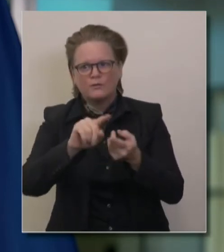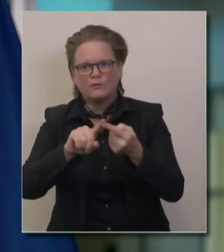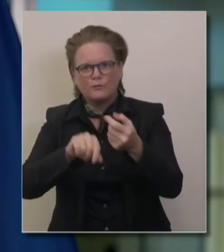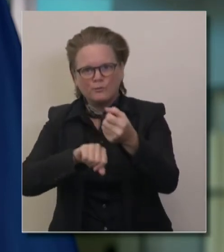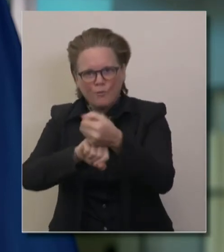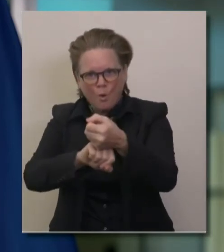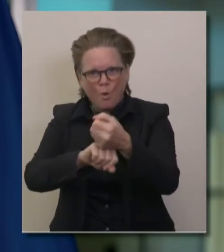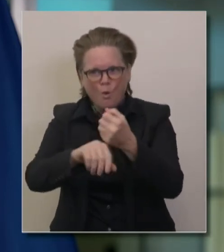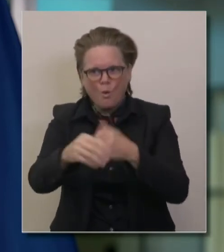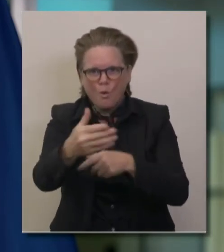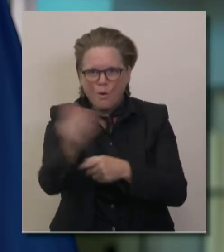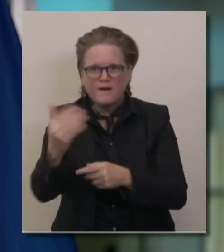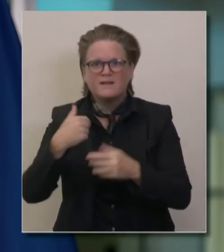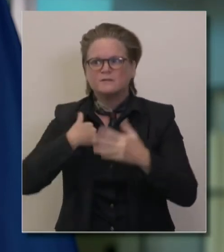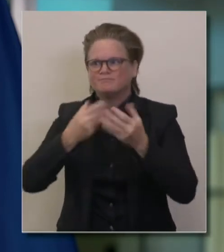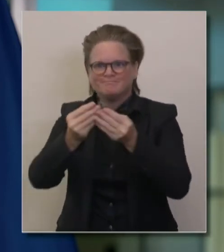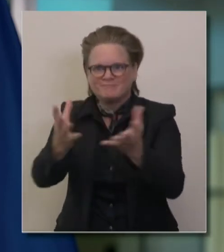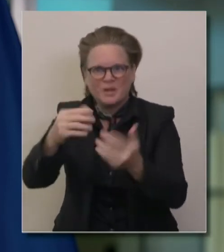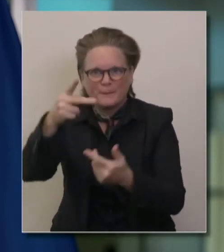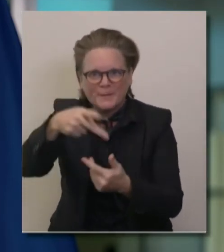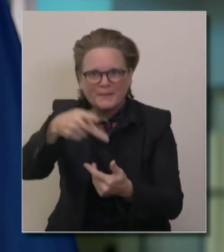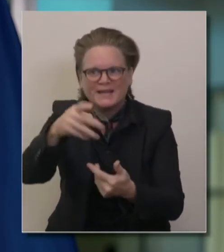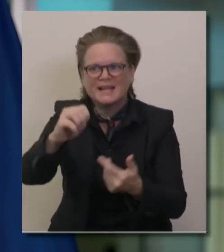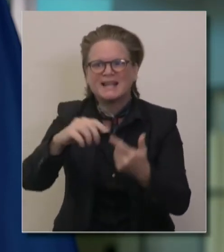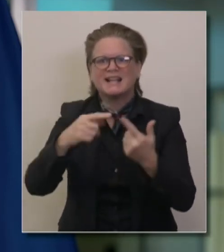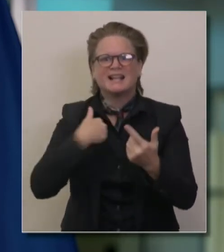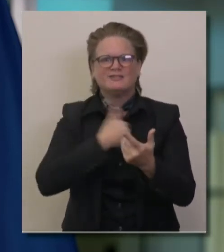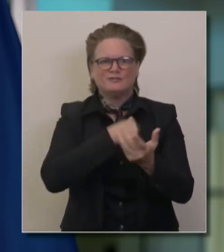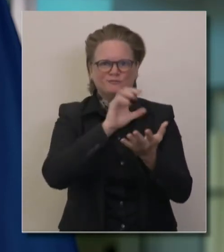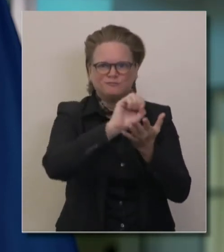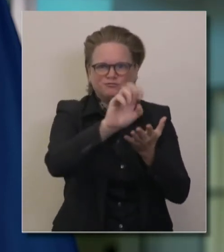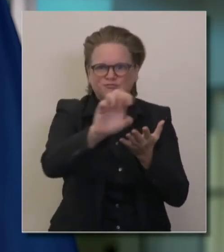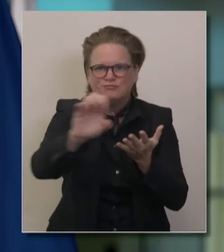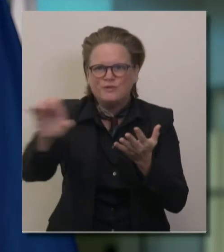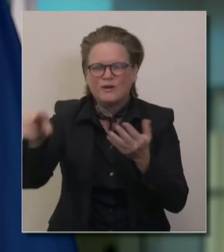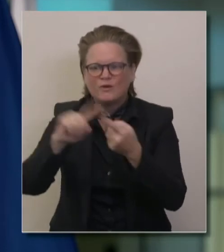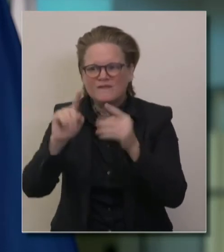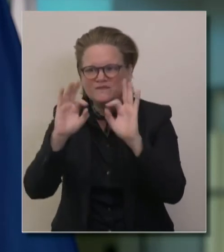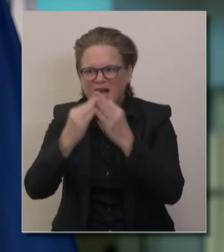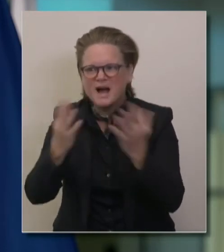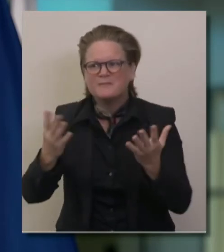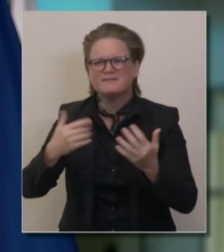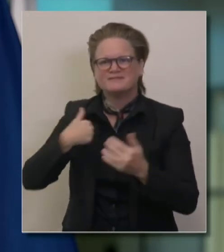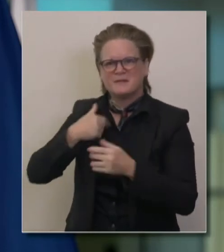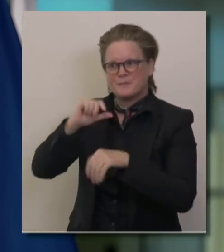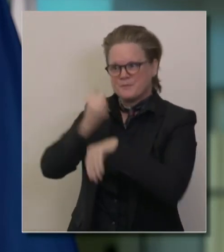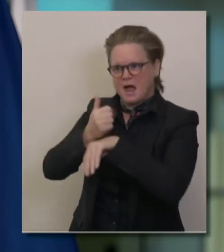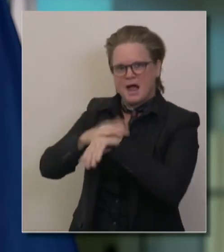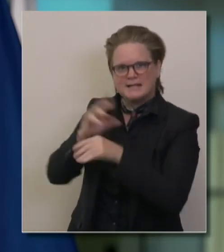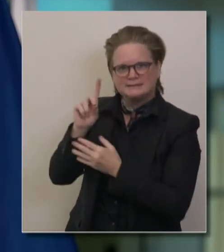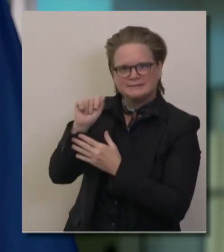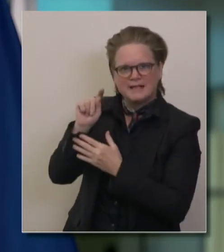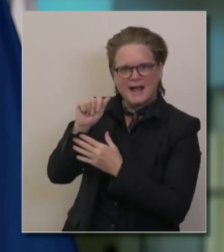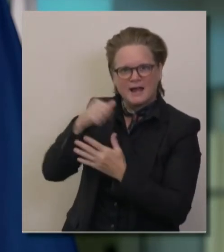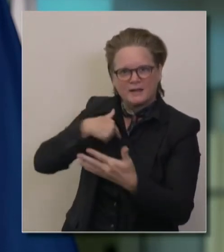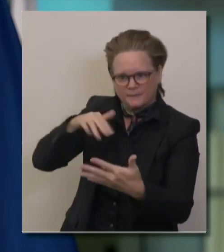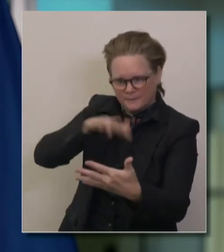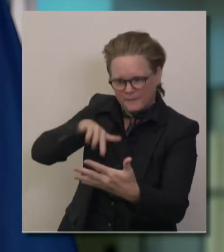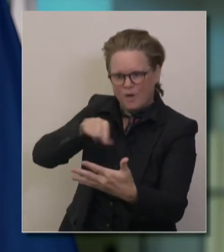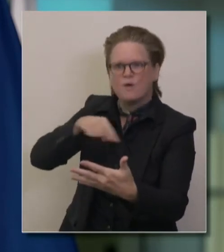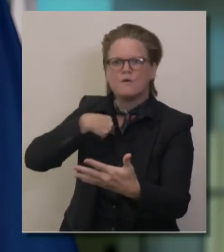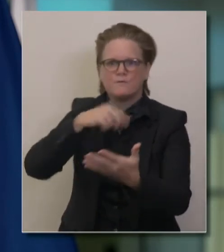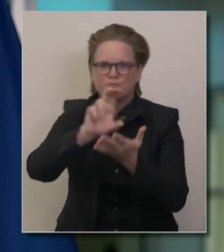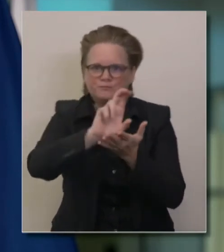establishing protocols, processes, and procedures based upon data, based upon facts, based upon epidemiology,